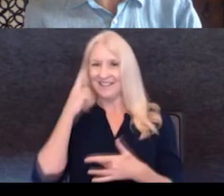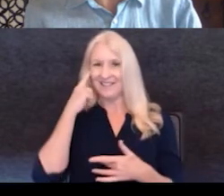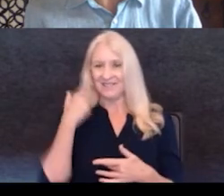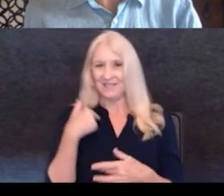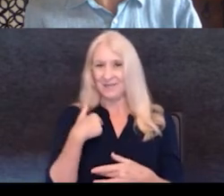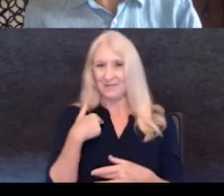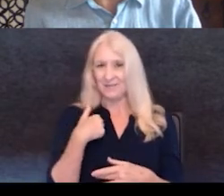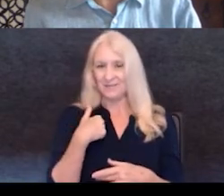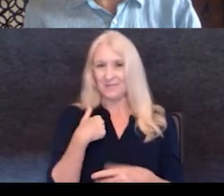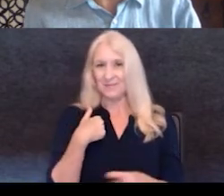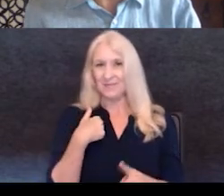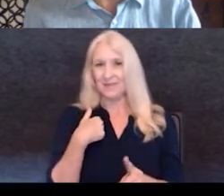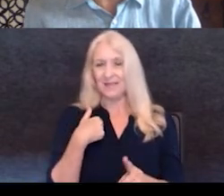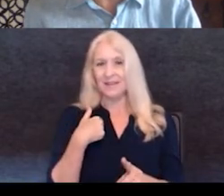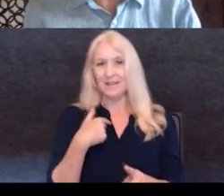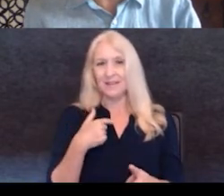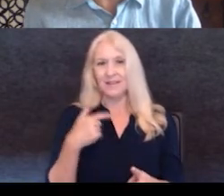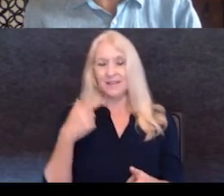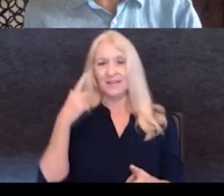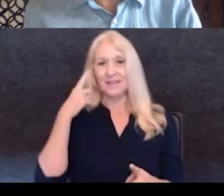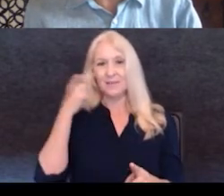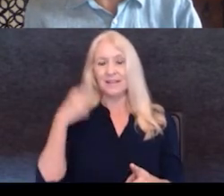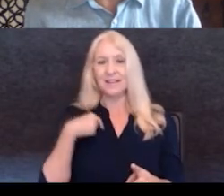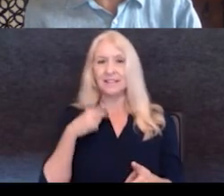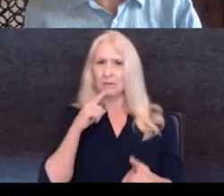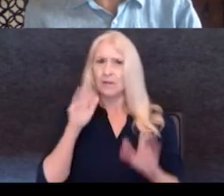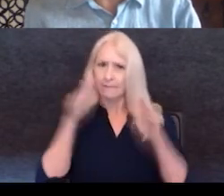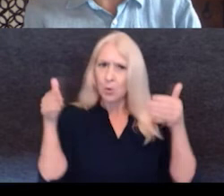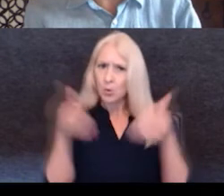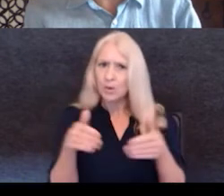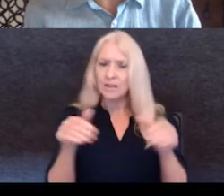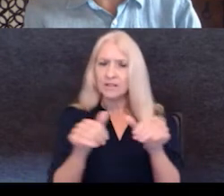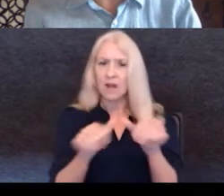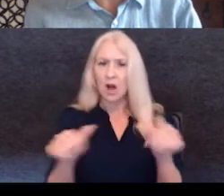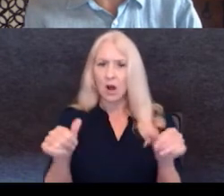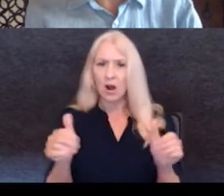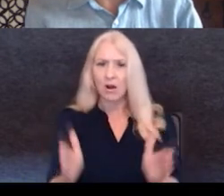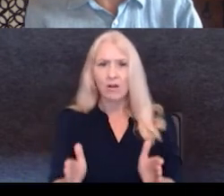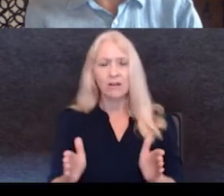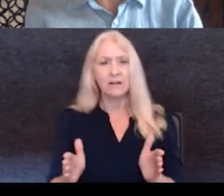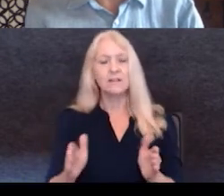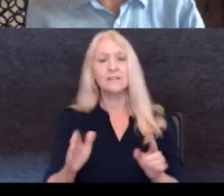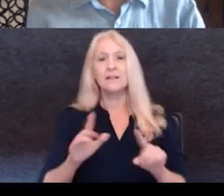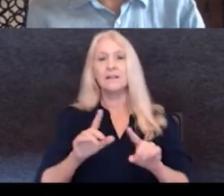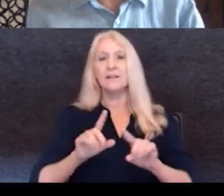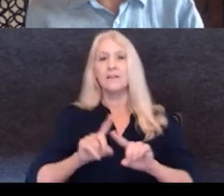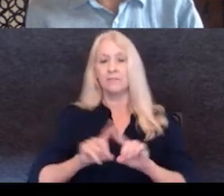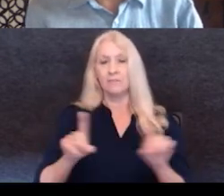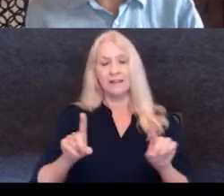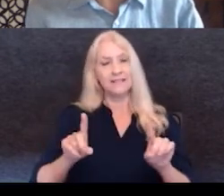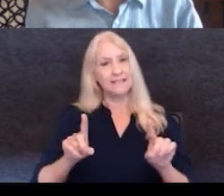um, with Renzo it's very much architecture and, and then this was a completely different scale